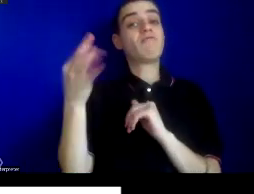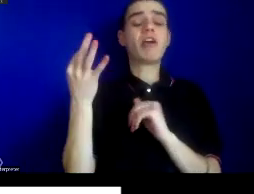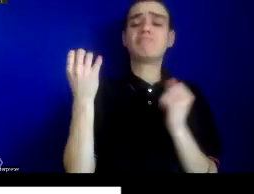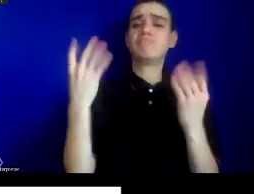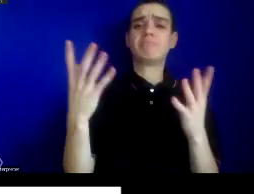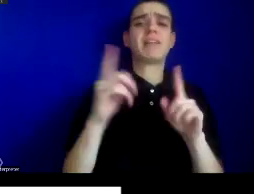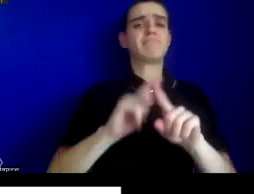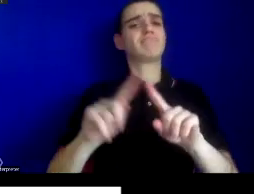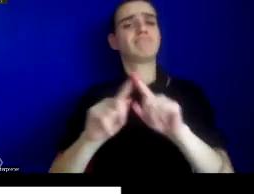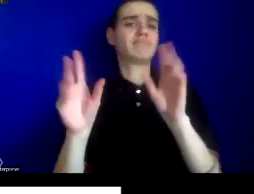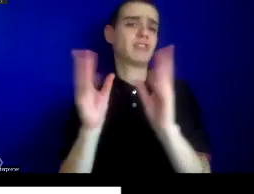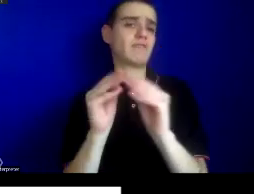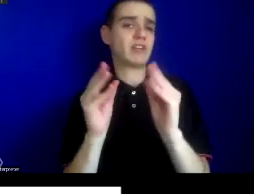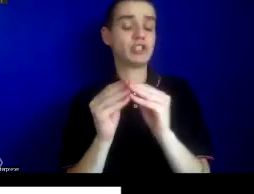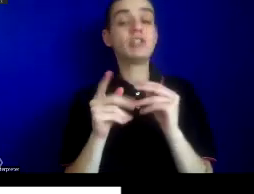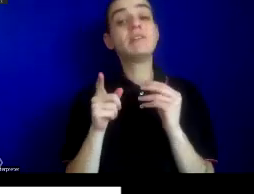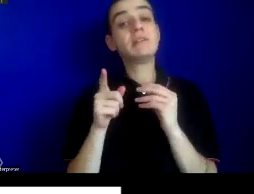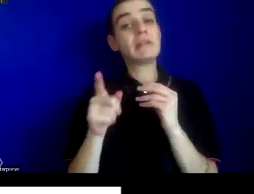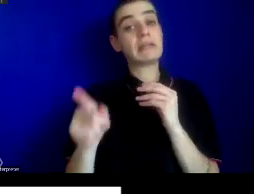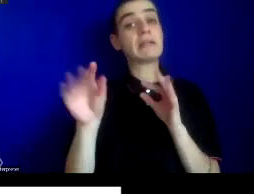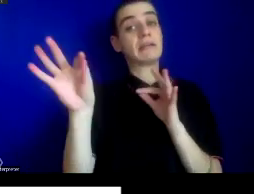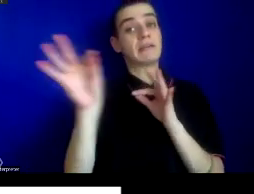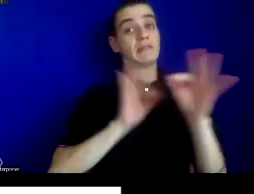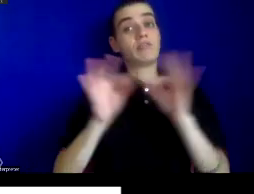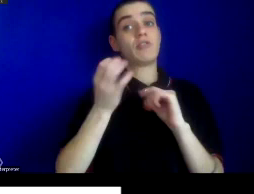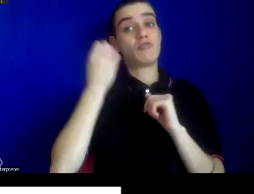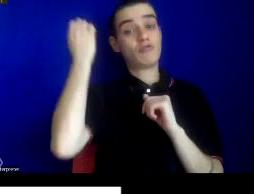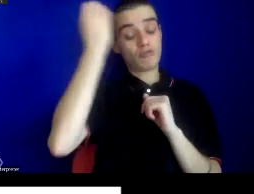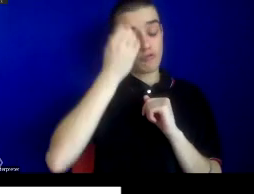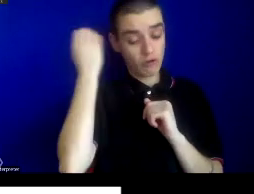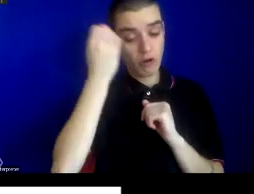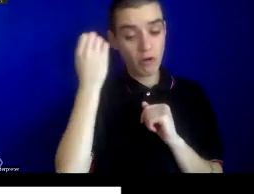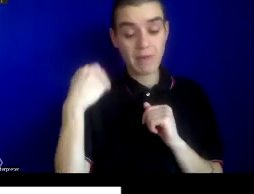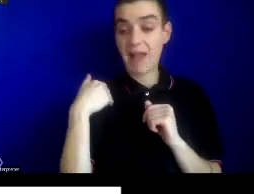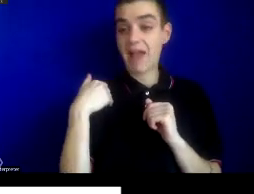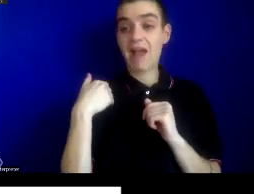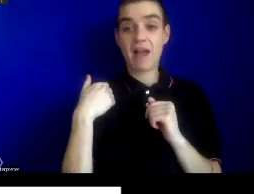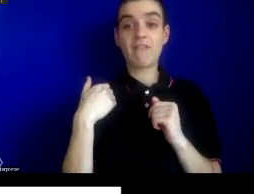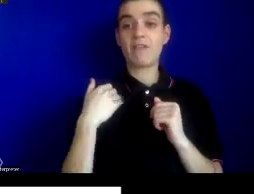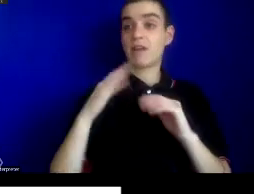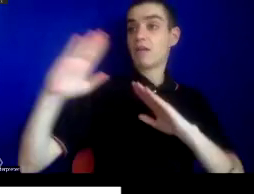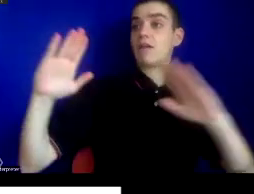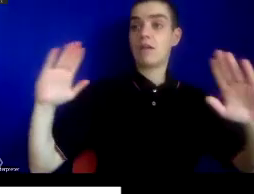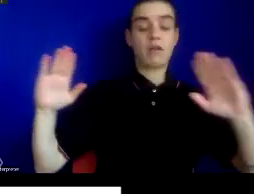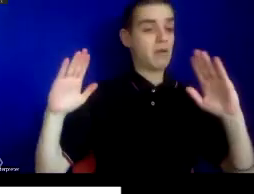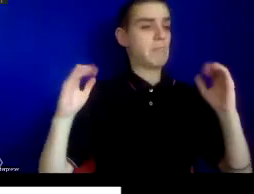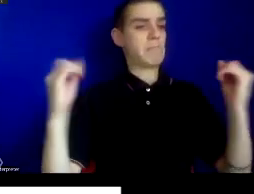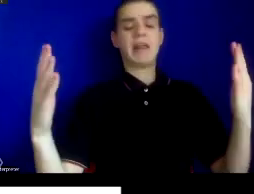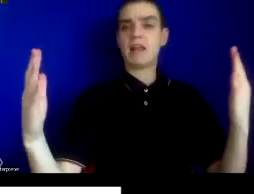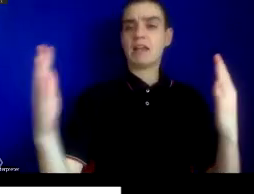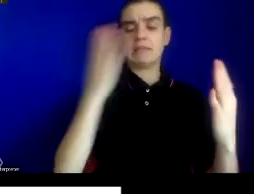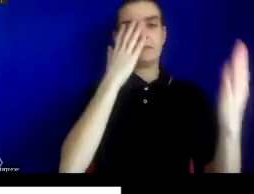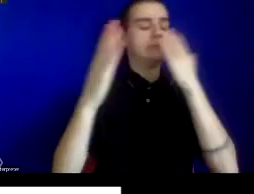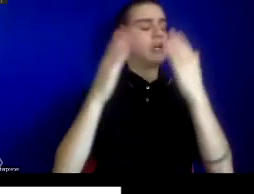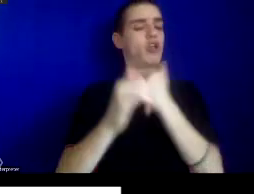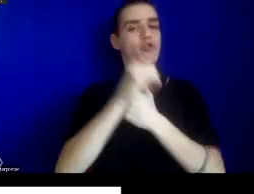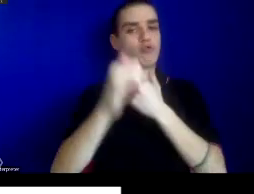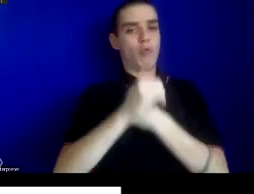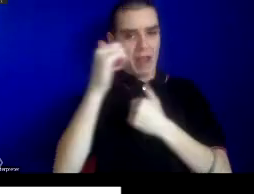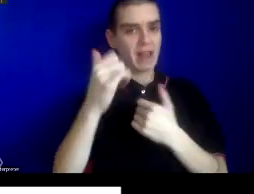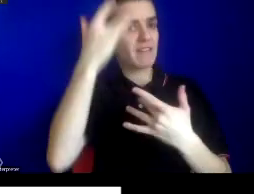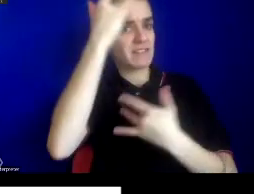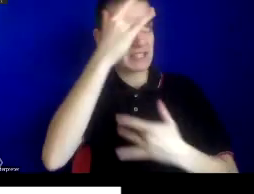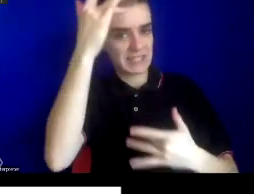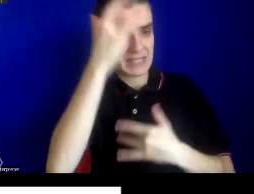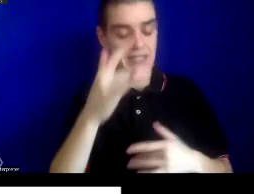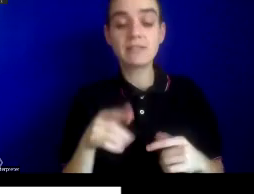conventions, he depicts Europe as beset on all sides from by the threat of pestilence. The colonies of Europe perfect the possibility